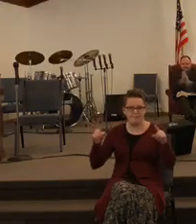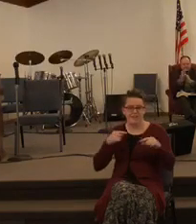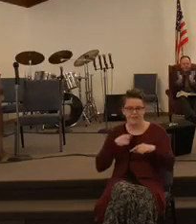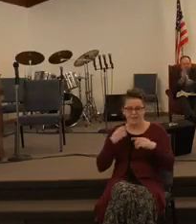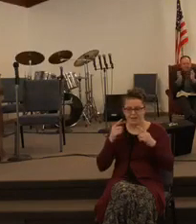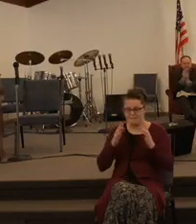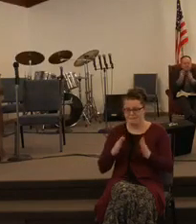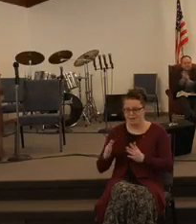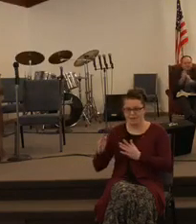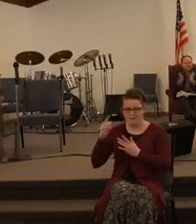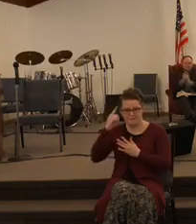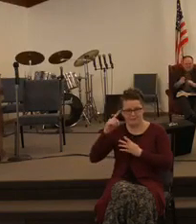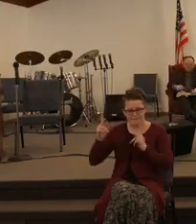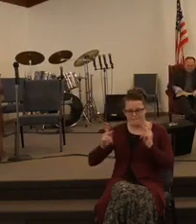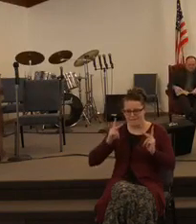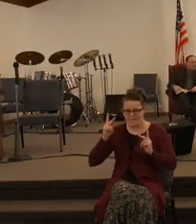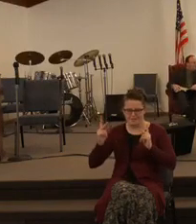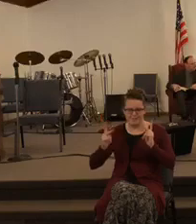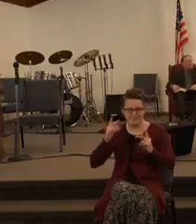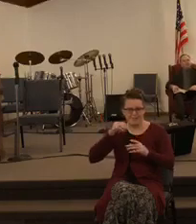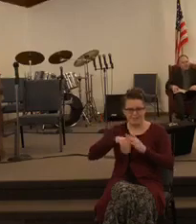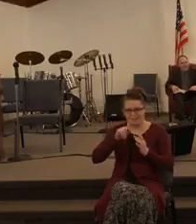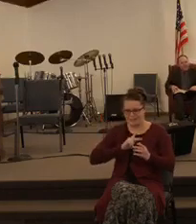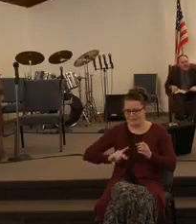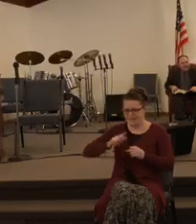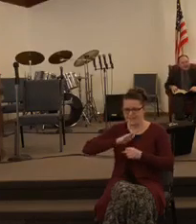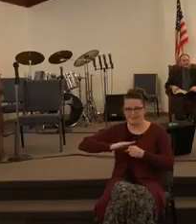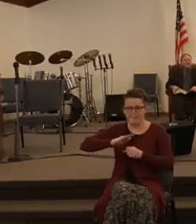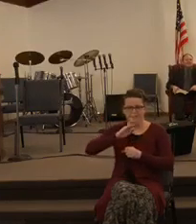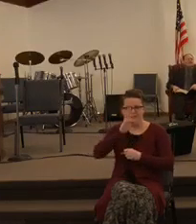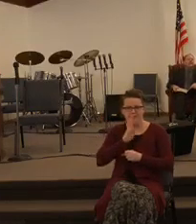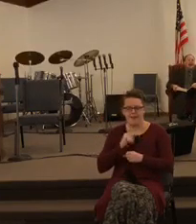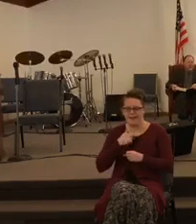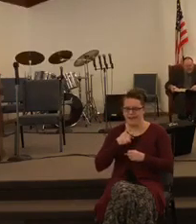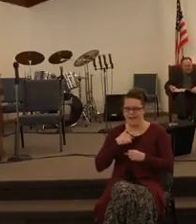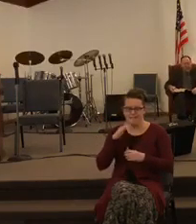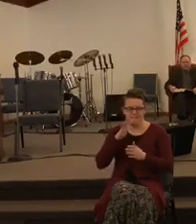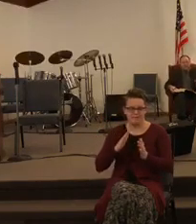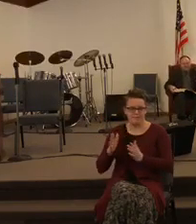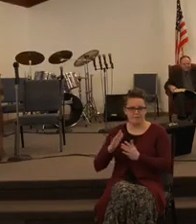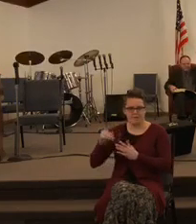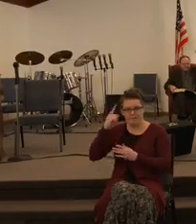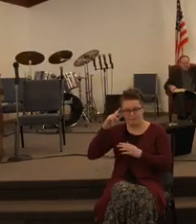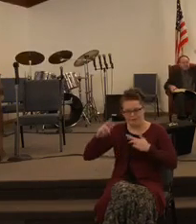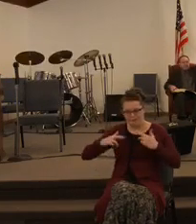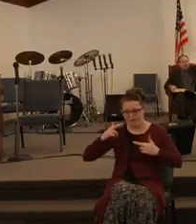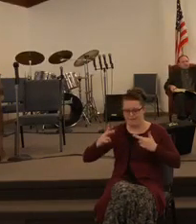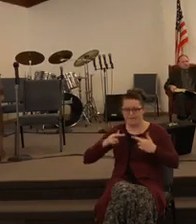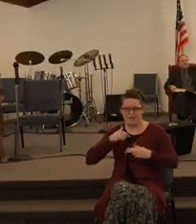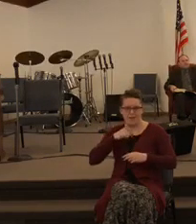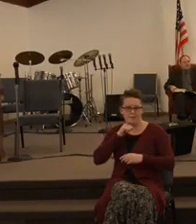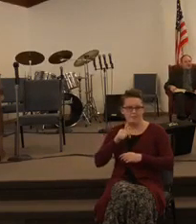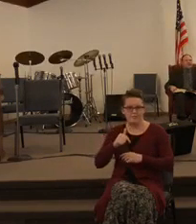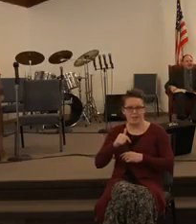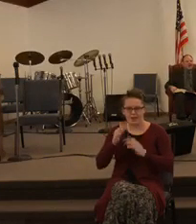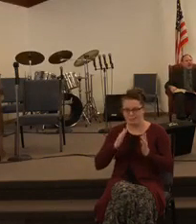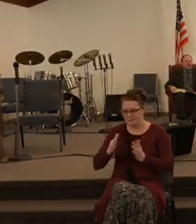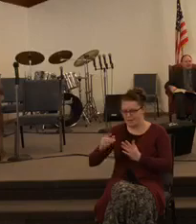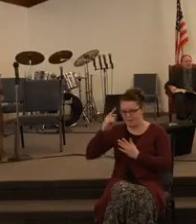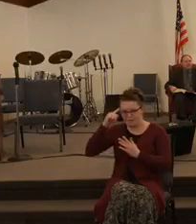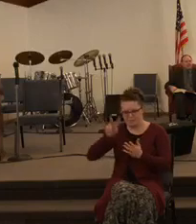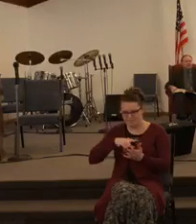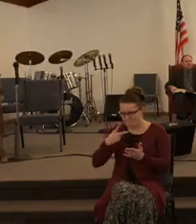to prepare for is for victory in the kingdom I'm going to prepare for revival I'm not going to prepare for falling away